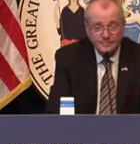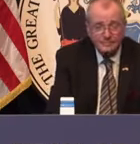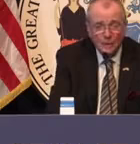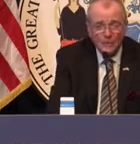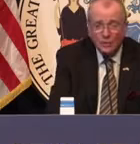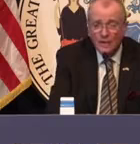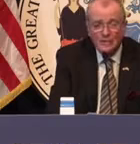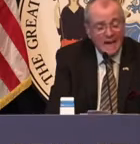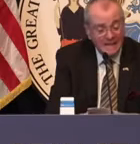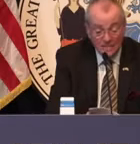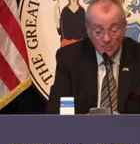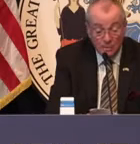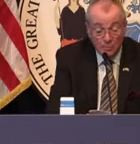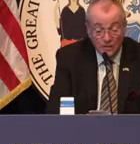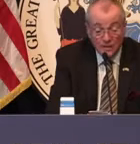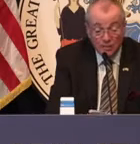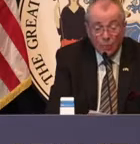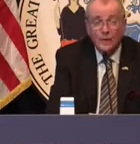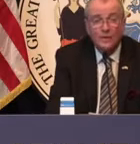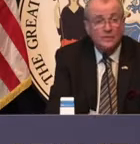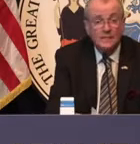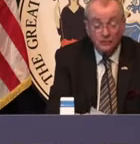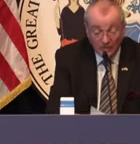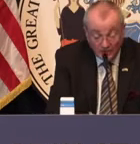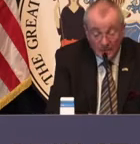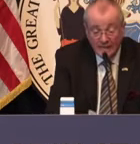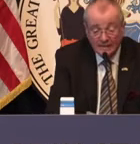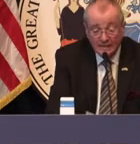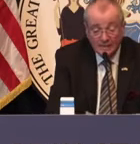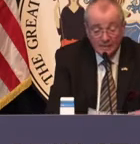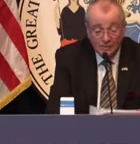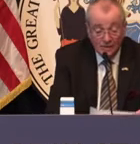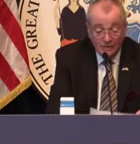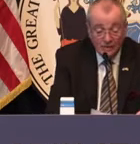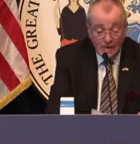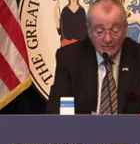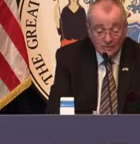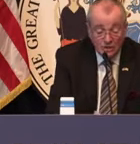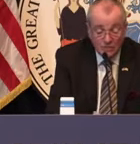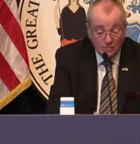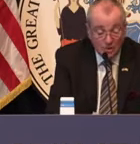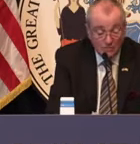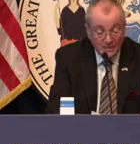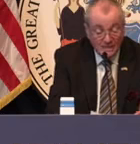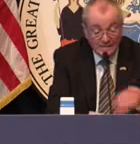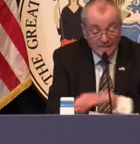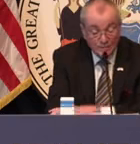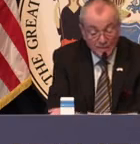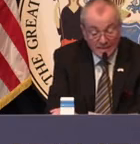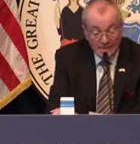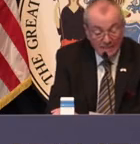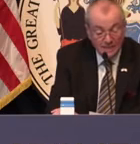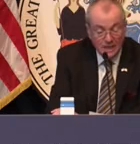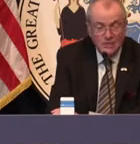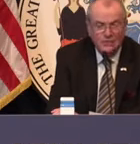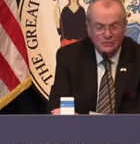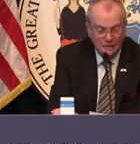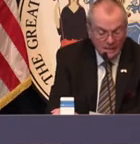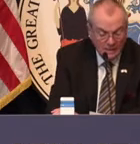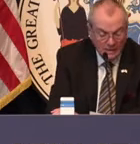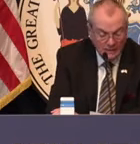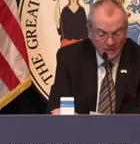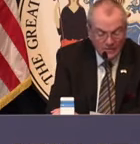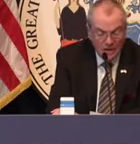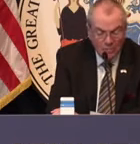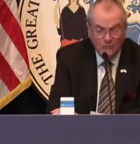With great sadness, we report another 168 blessed lives lost from COVID-19 related complications.